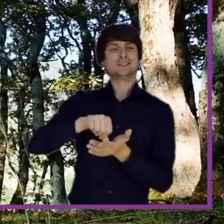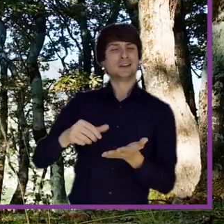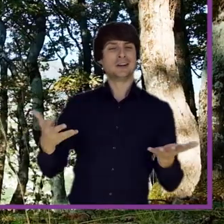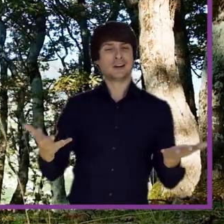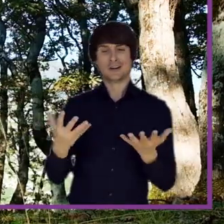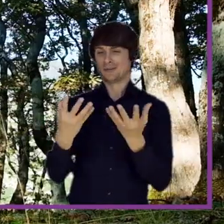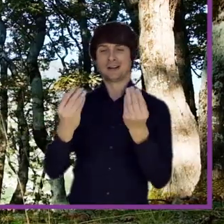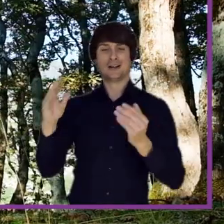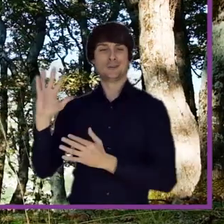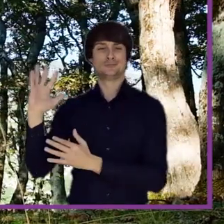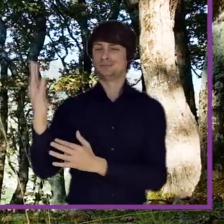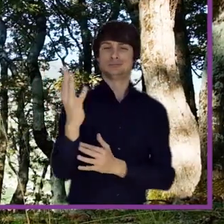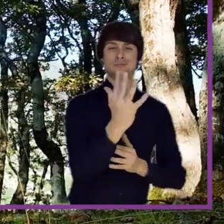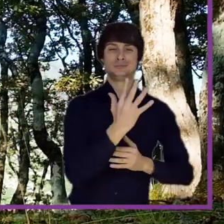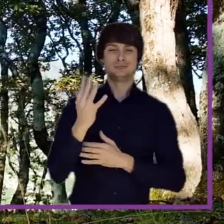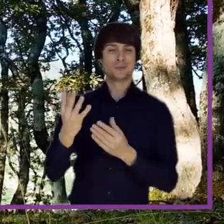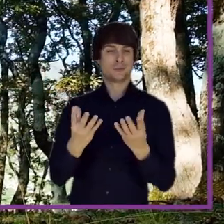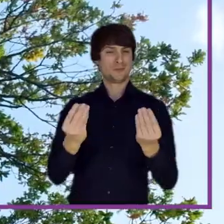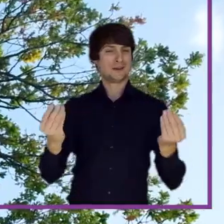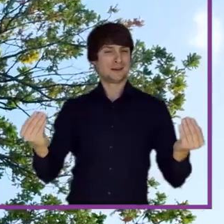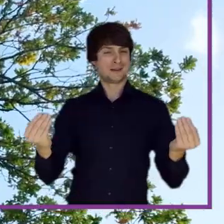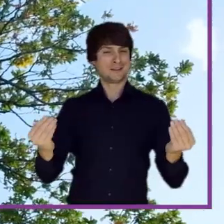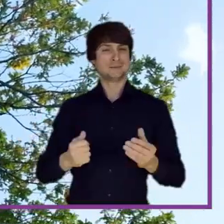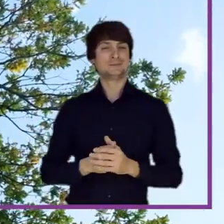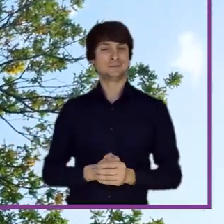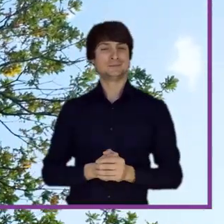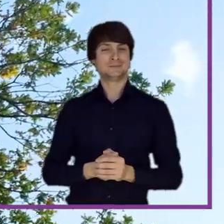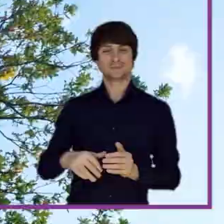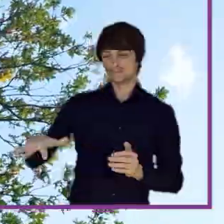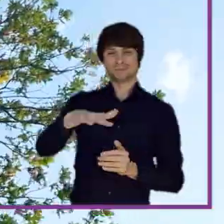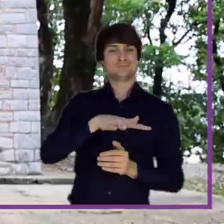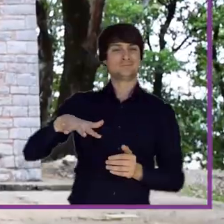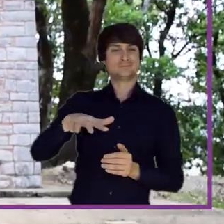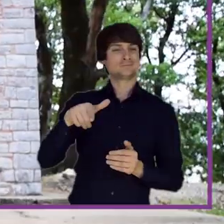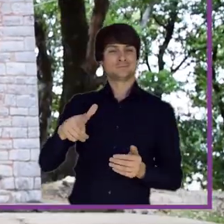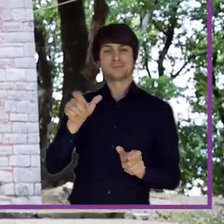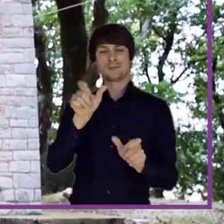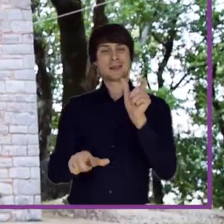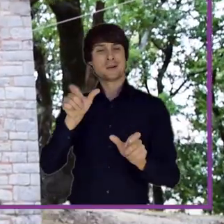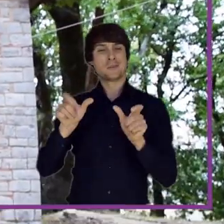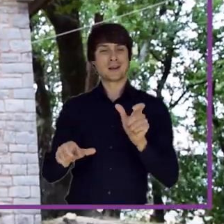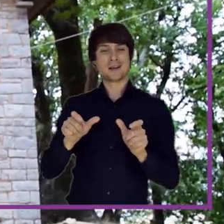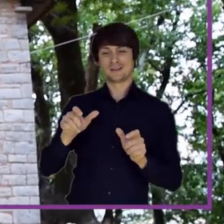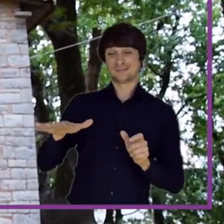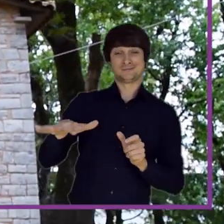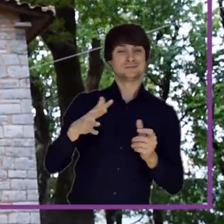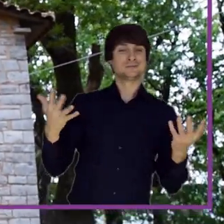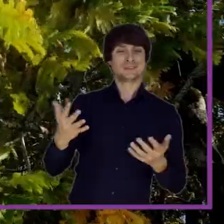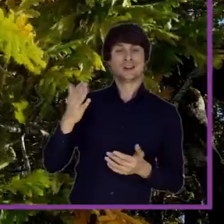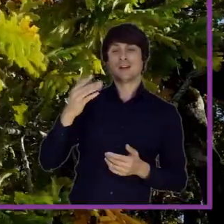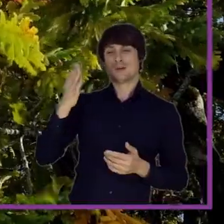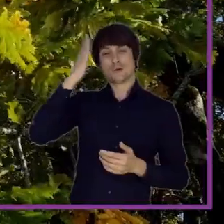This is also known as the forest of Saint Collie, according to the church of the same name, which is located nearby.